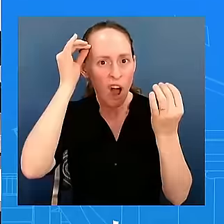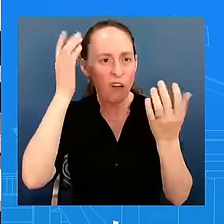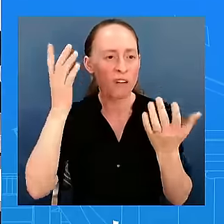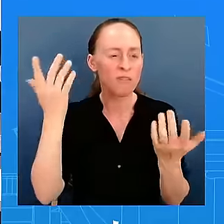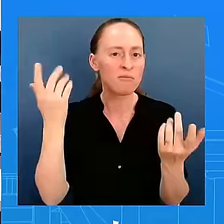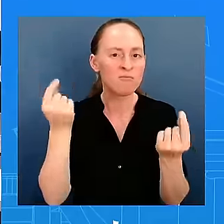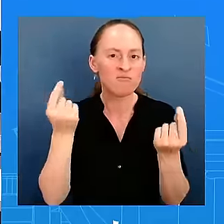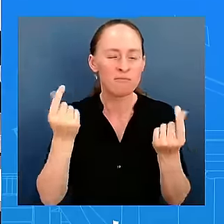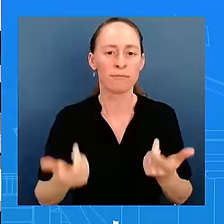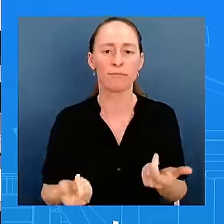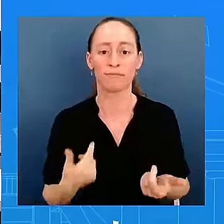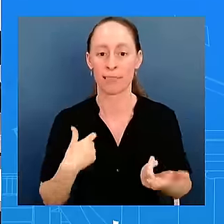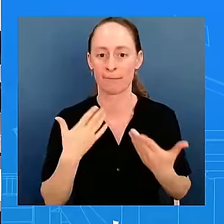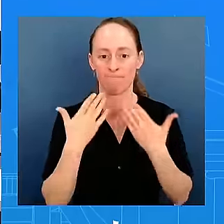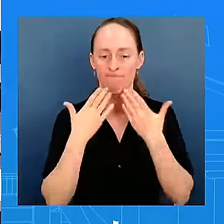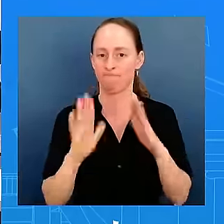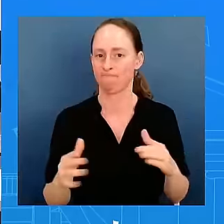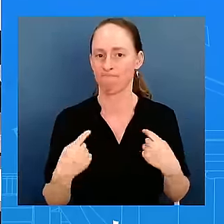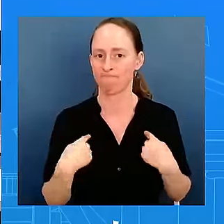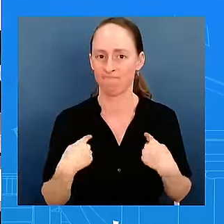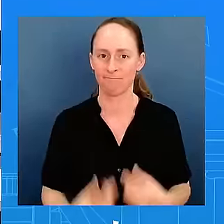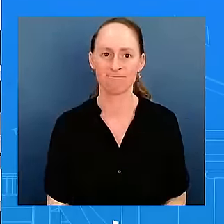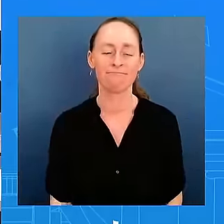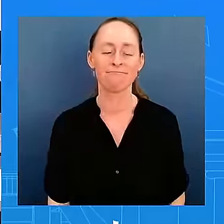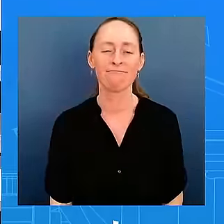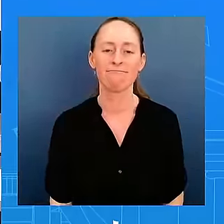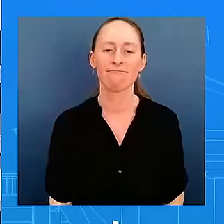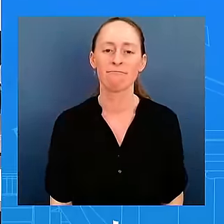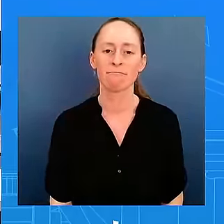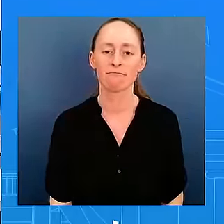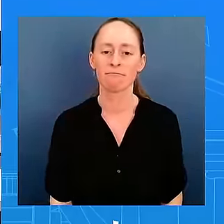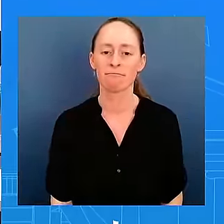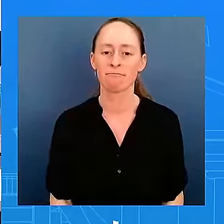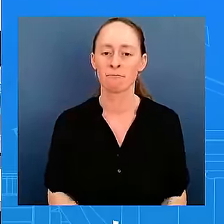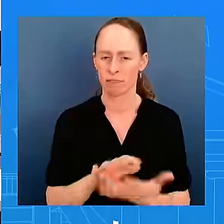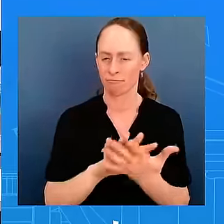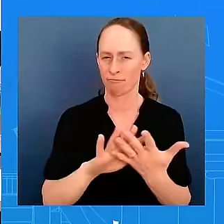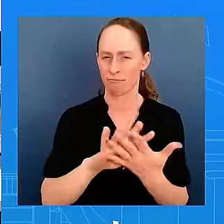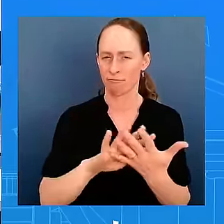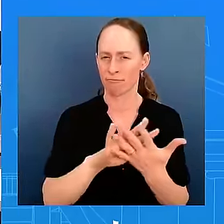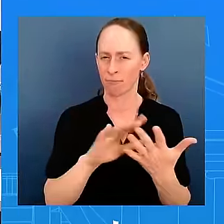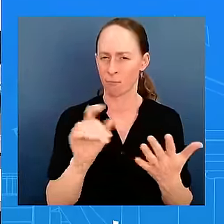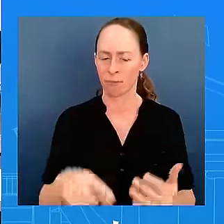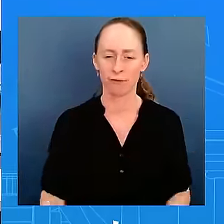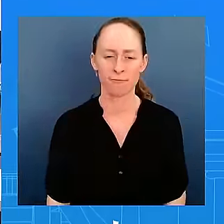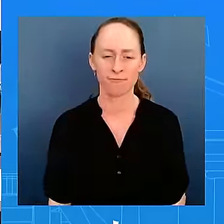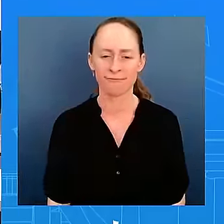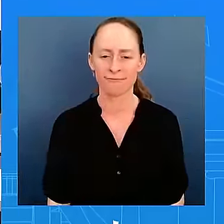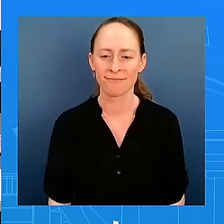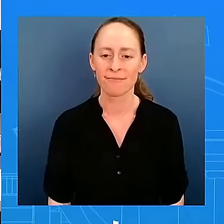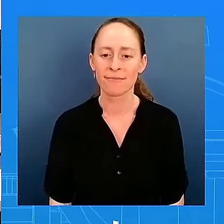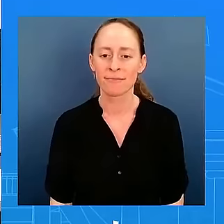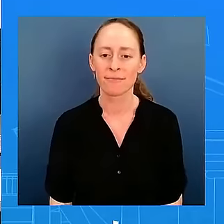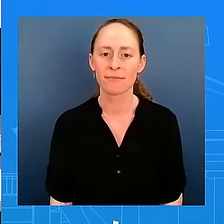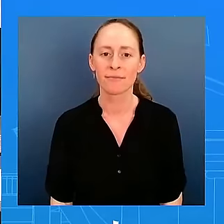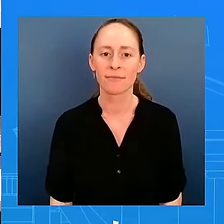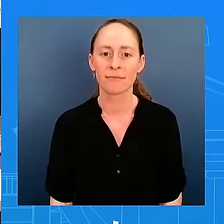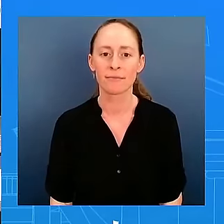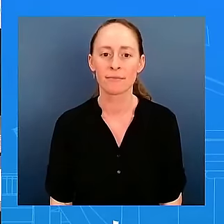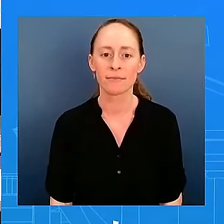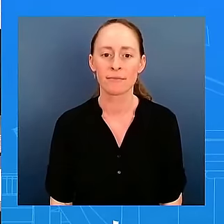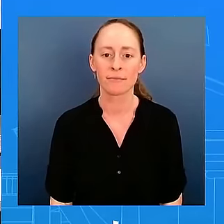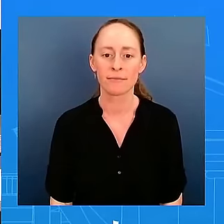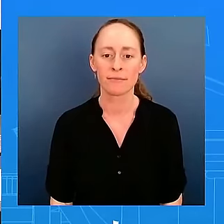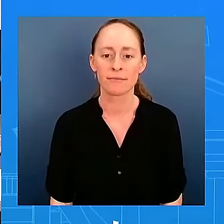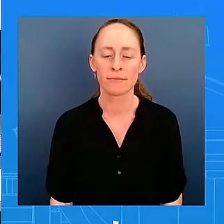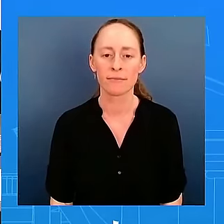And... Yeah, okay. Thanks. You're welcome. That was easy. Go ahead. On Venezuela, do you think that Maduro has the